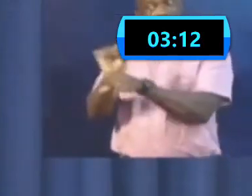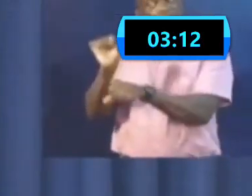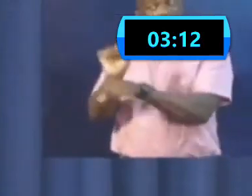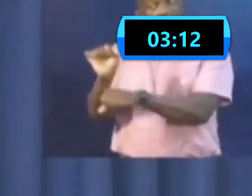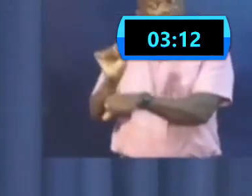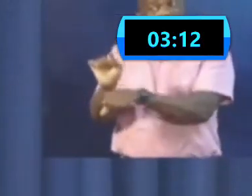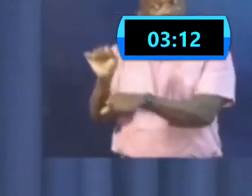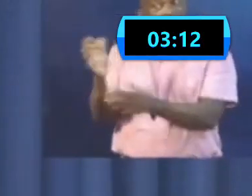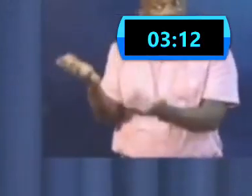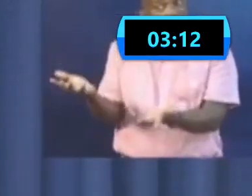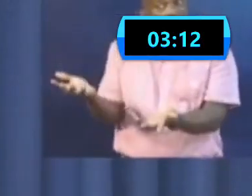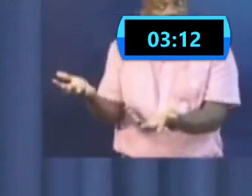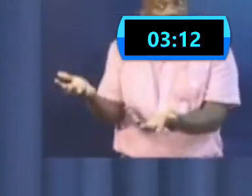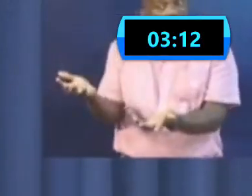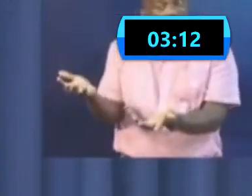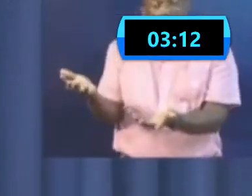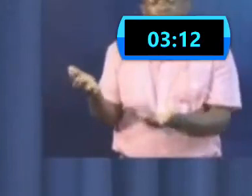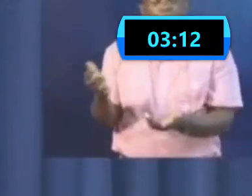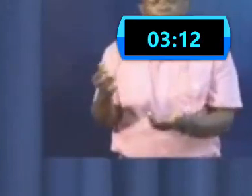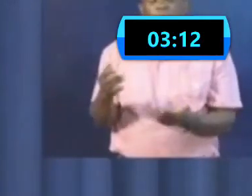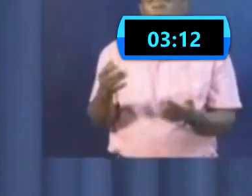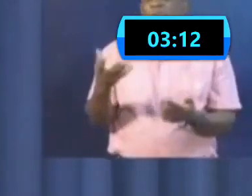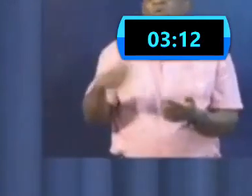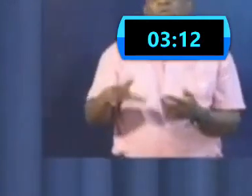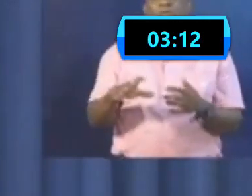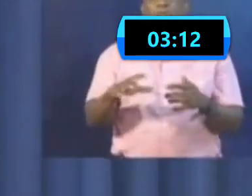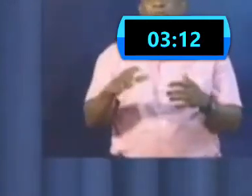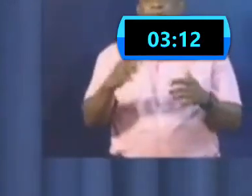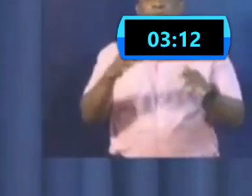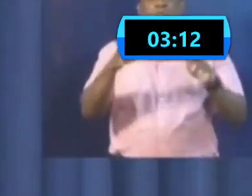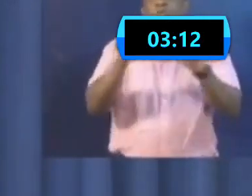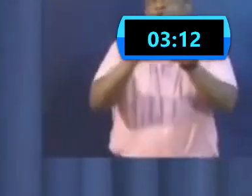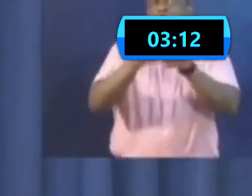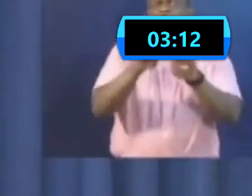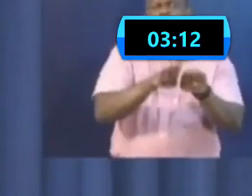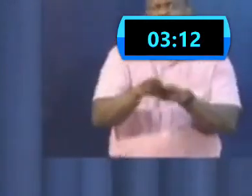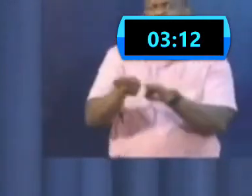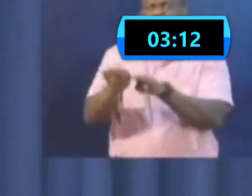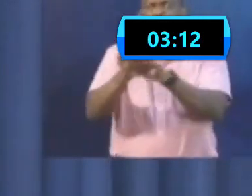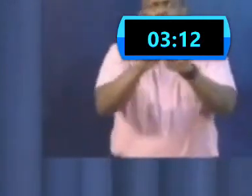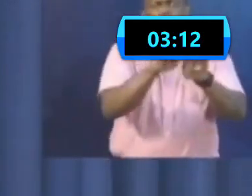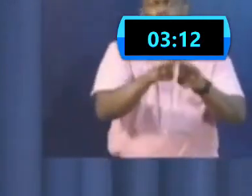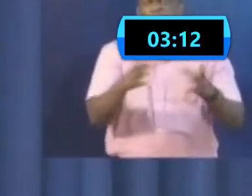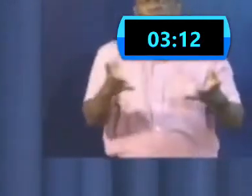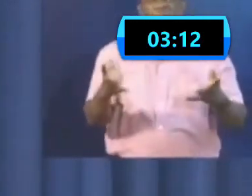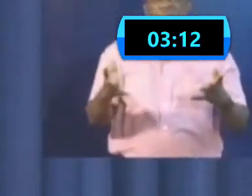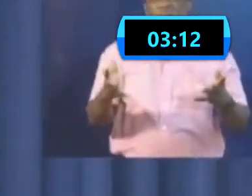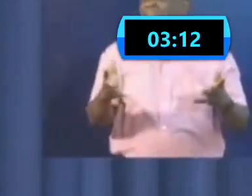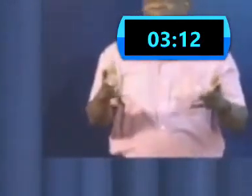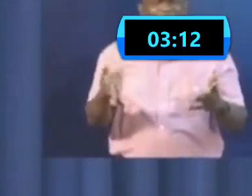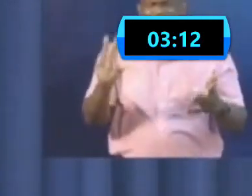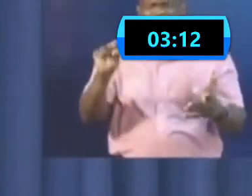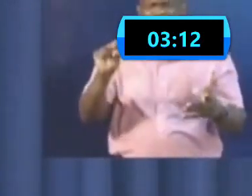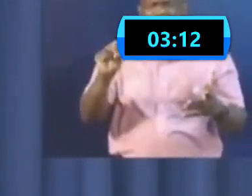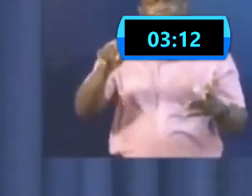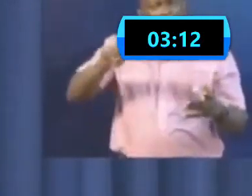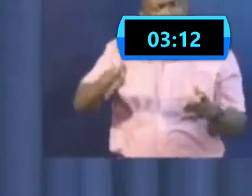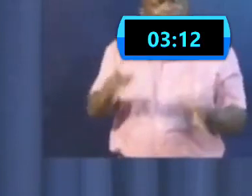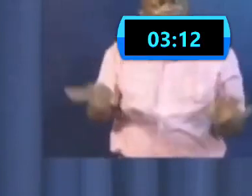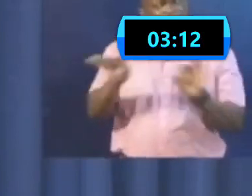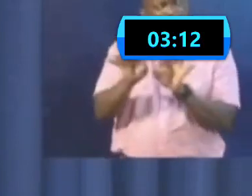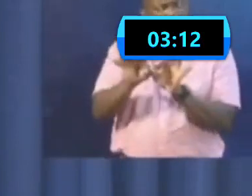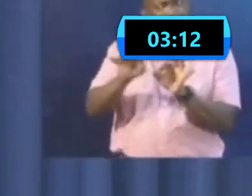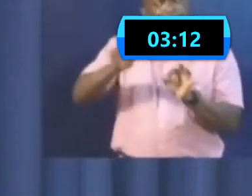Only as when it is essential and we respond by however it is done under the guidance of the